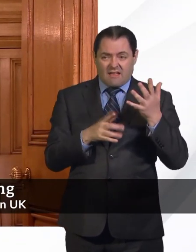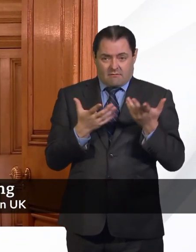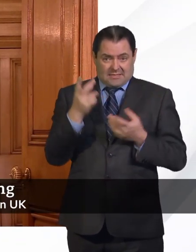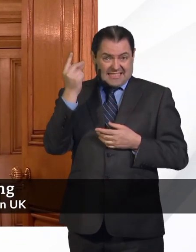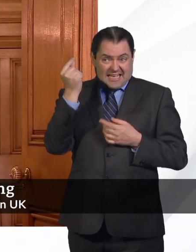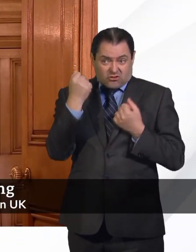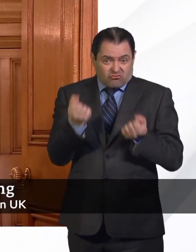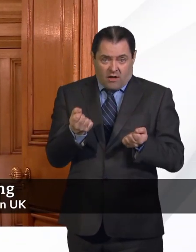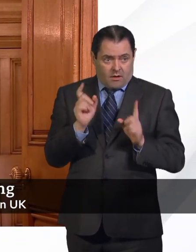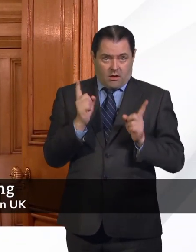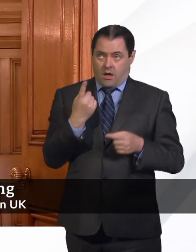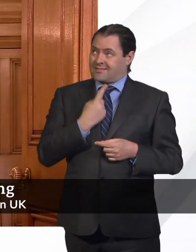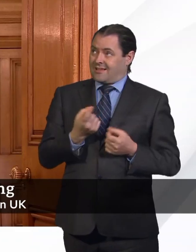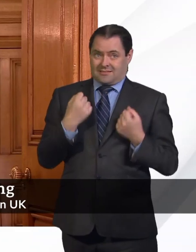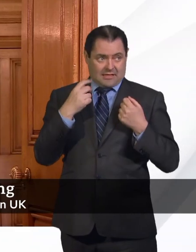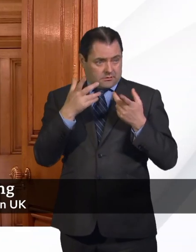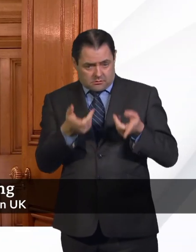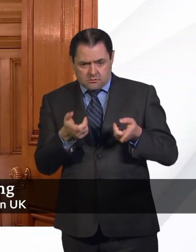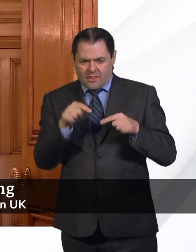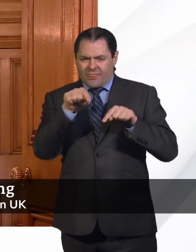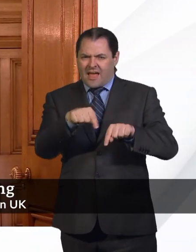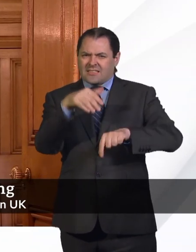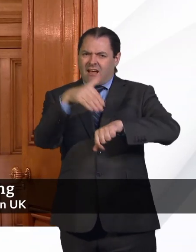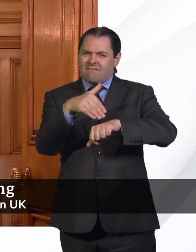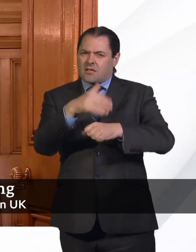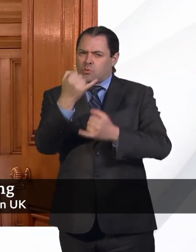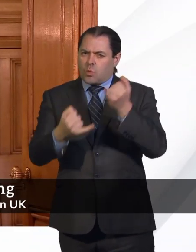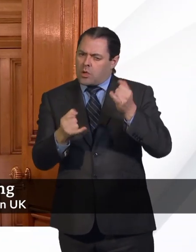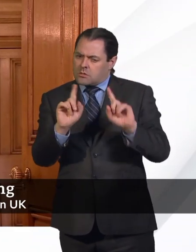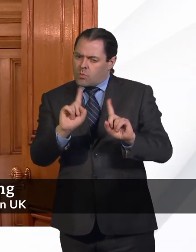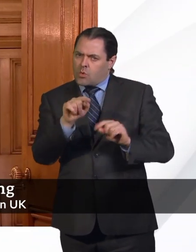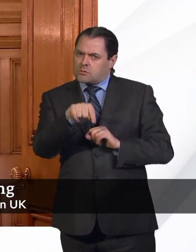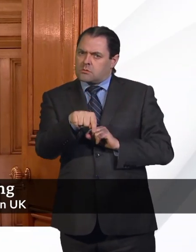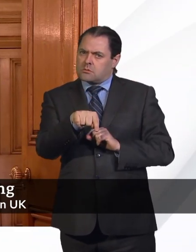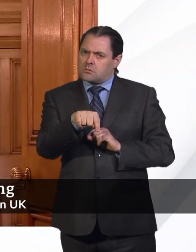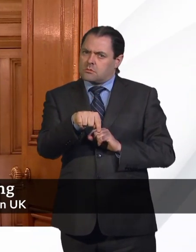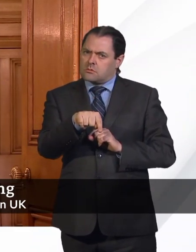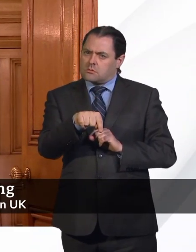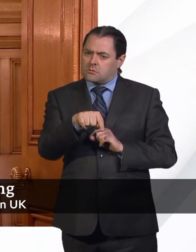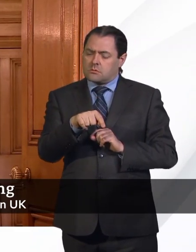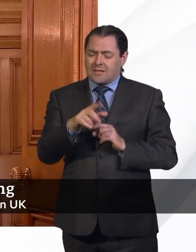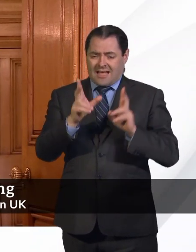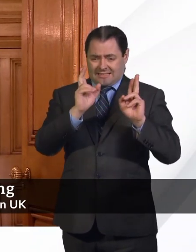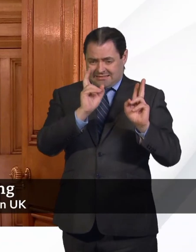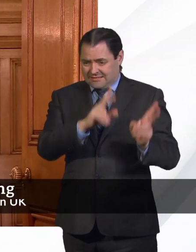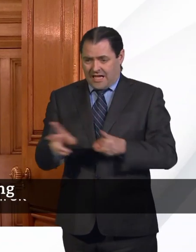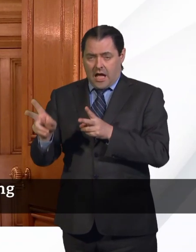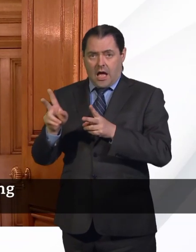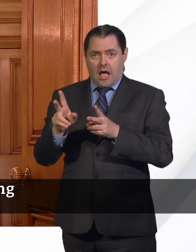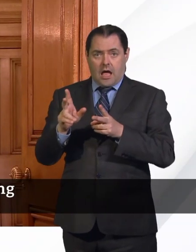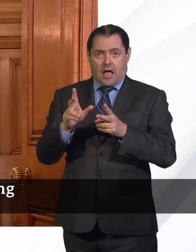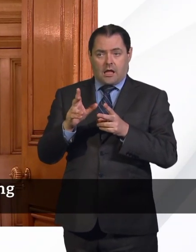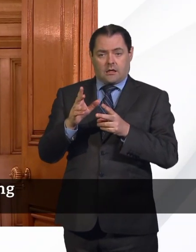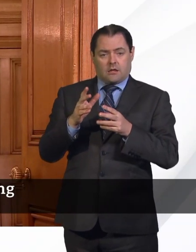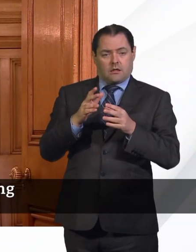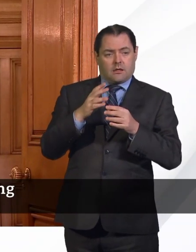taxi drivers, and how much of the disproportionate number of deaths that we've seen from people from